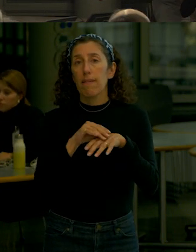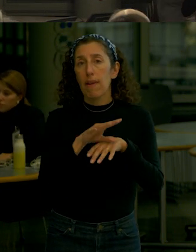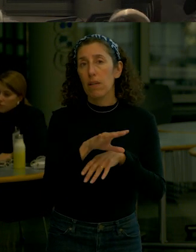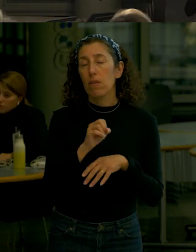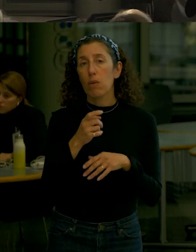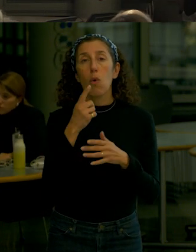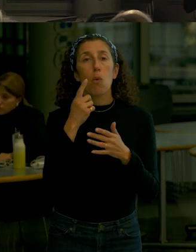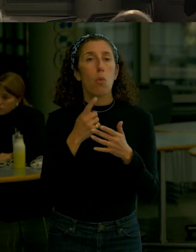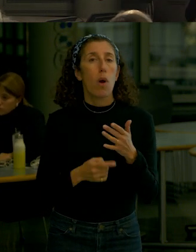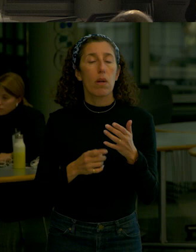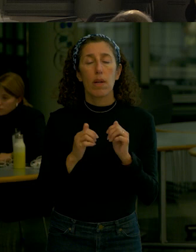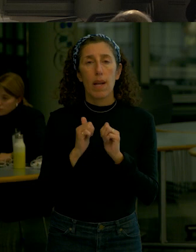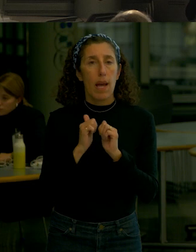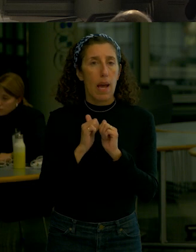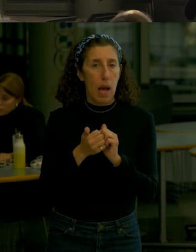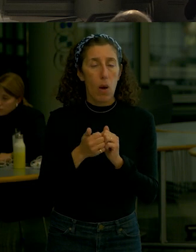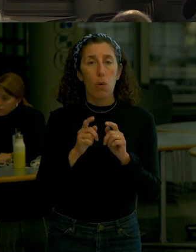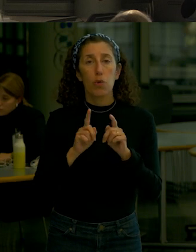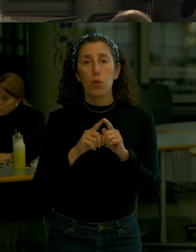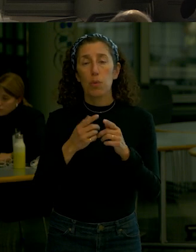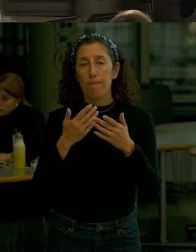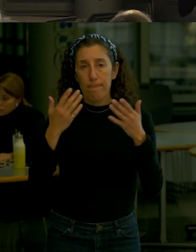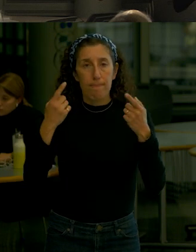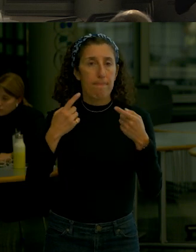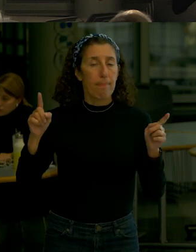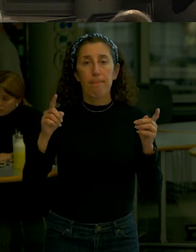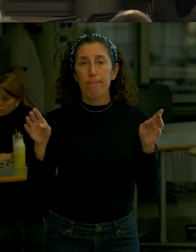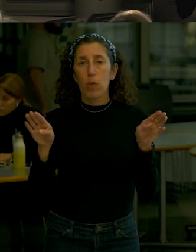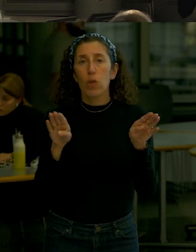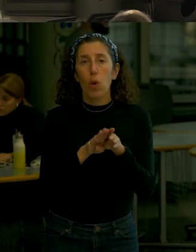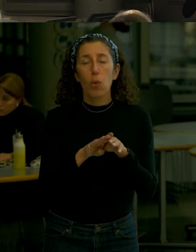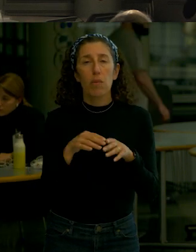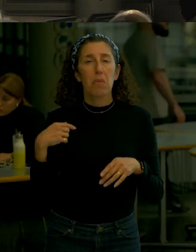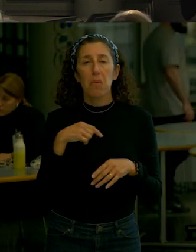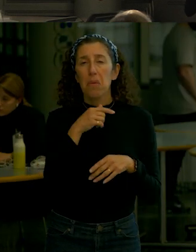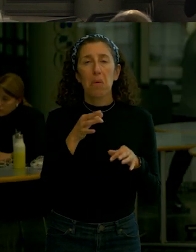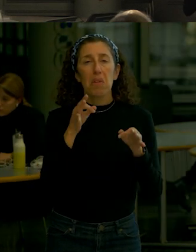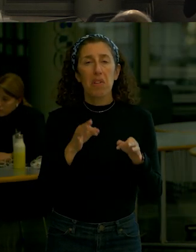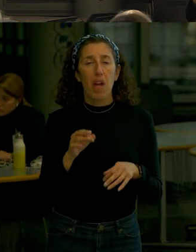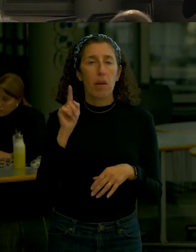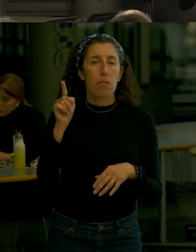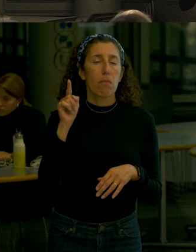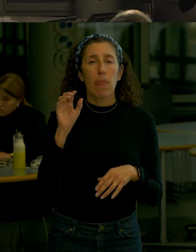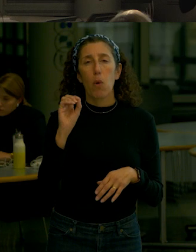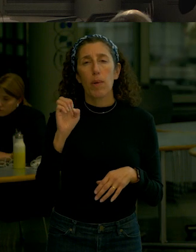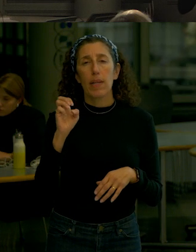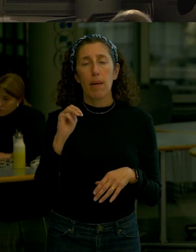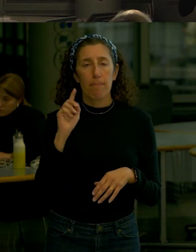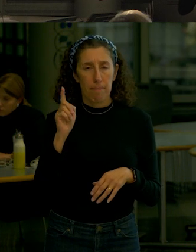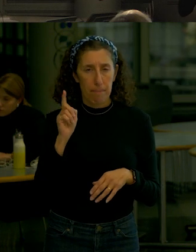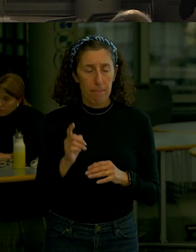in terms of the sequence of that that really will be governed by you know the city emergency management in coordination with them it's a good question